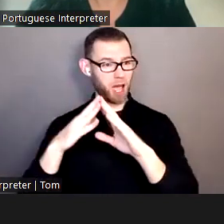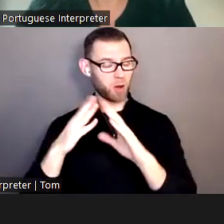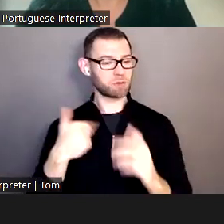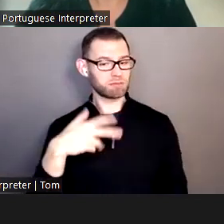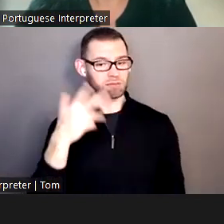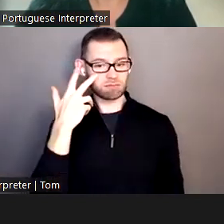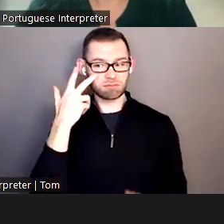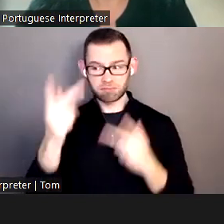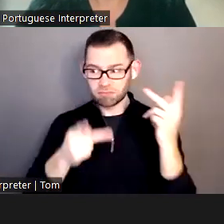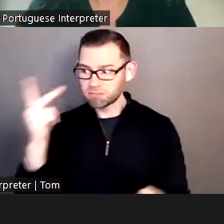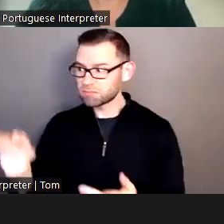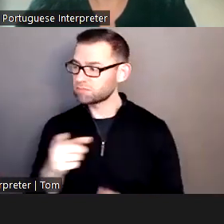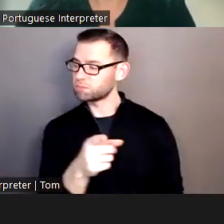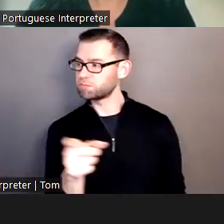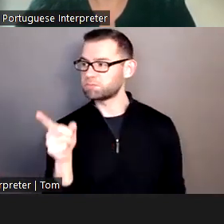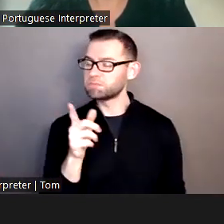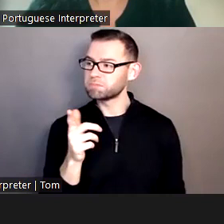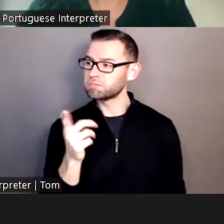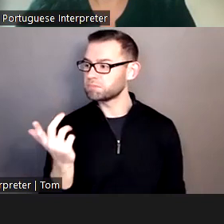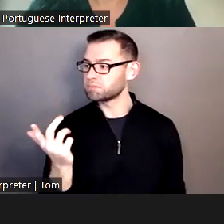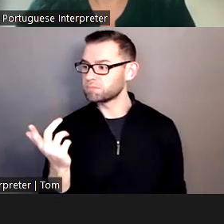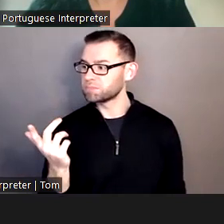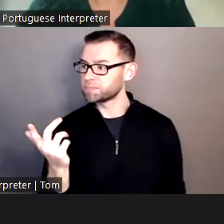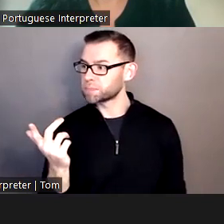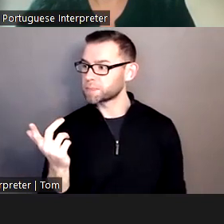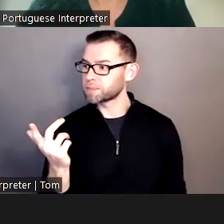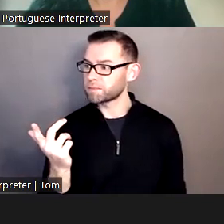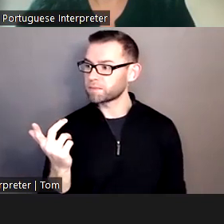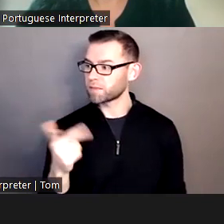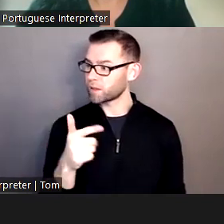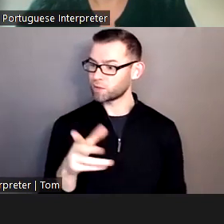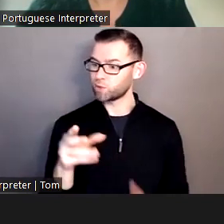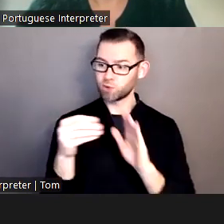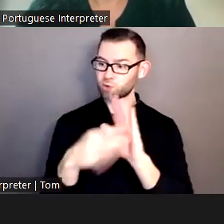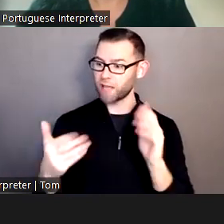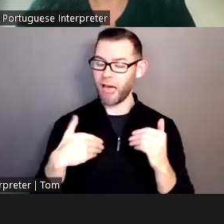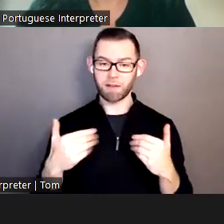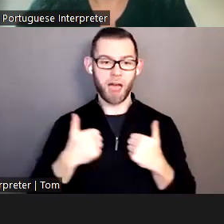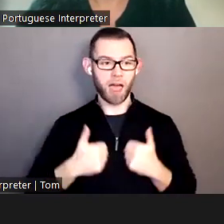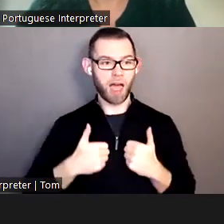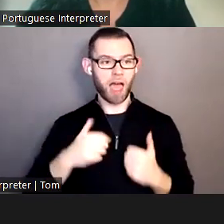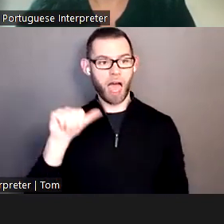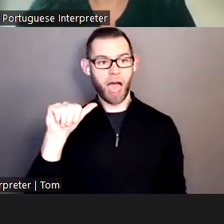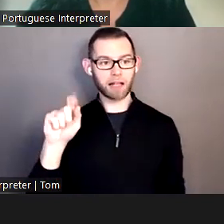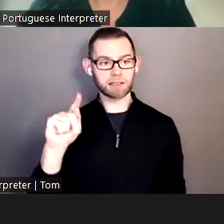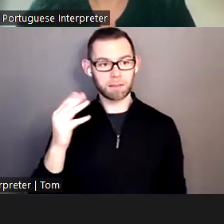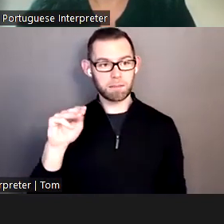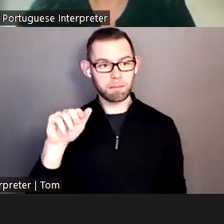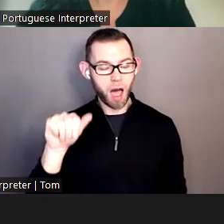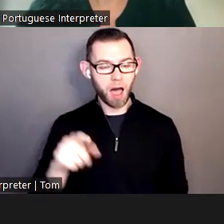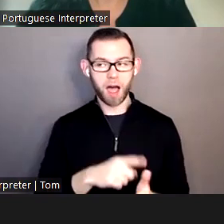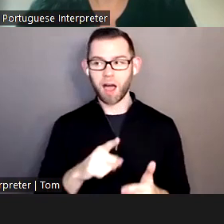impact on in the rates of asthma and the problems with cancer rates in